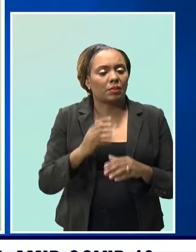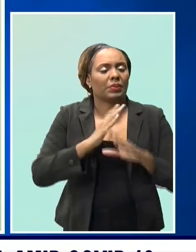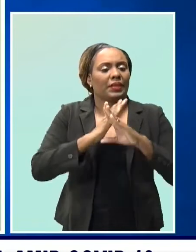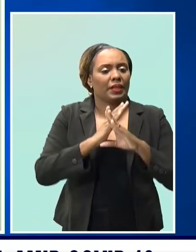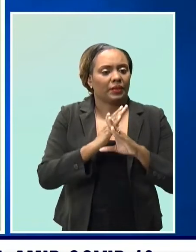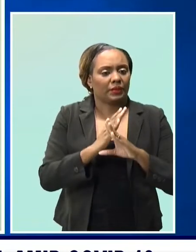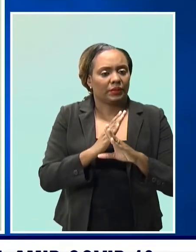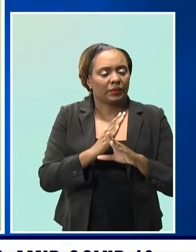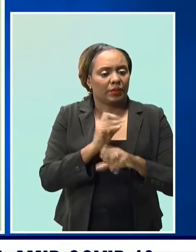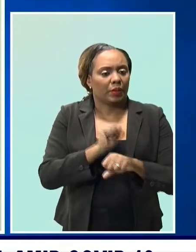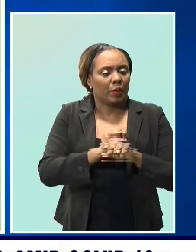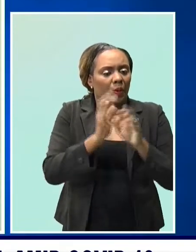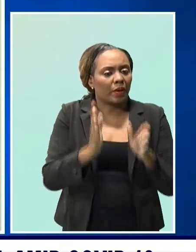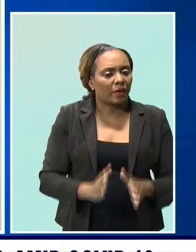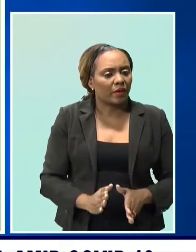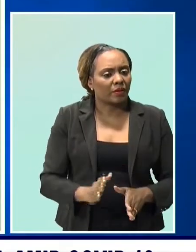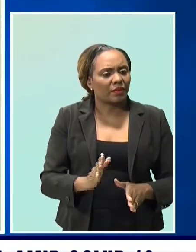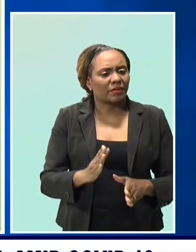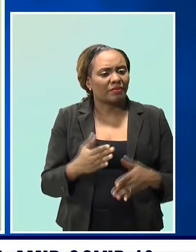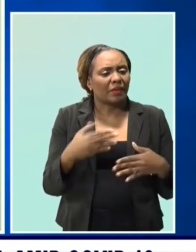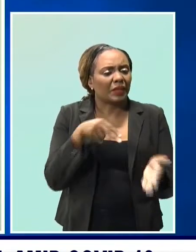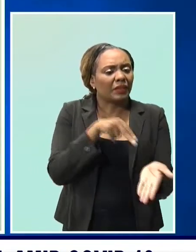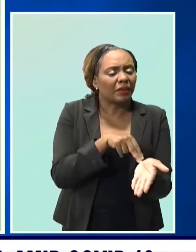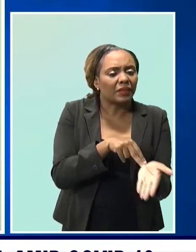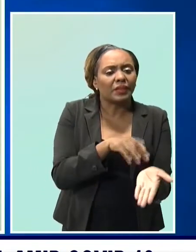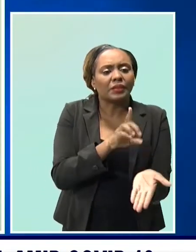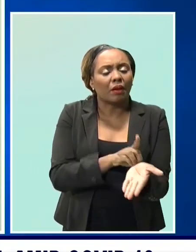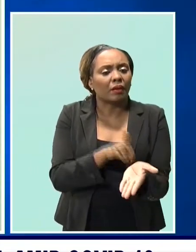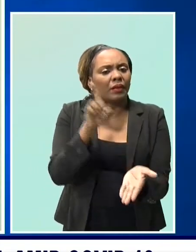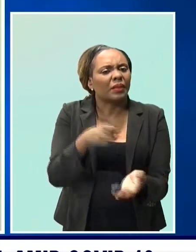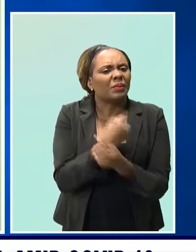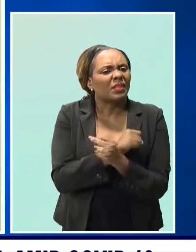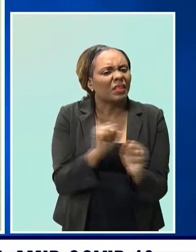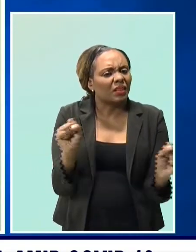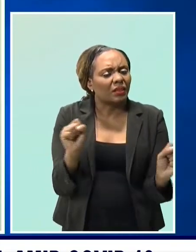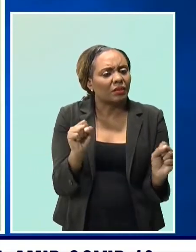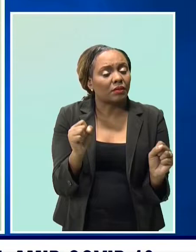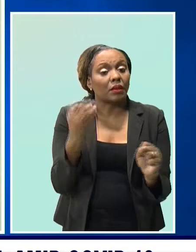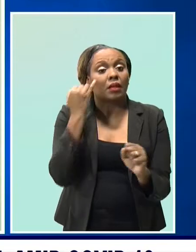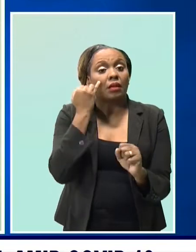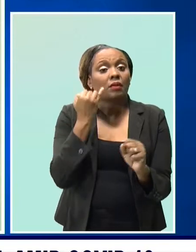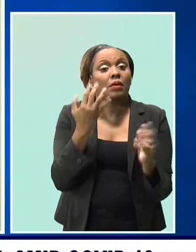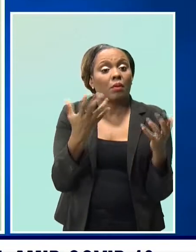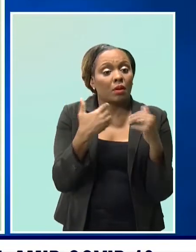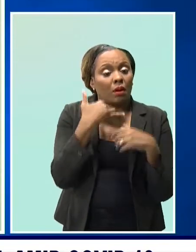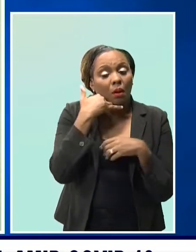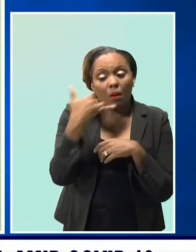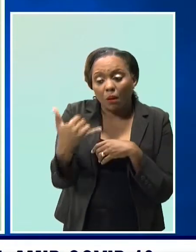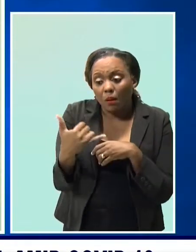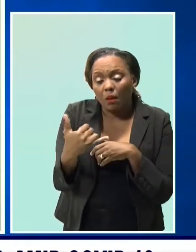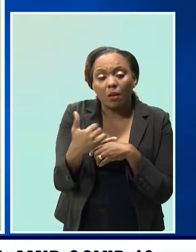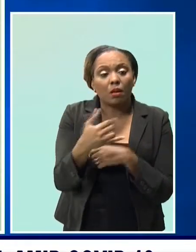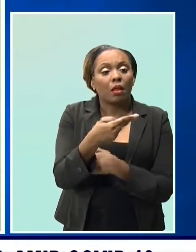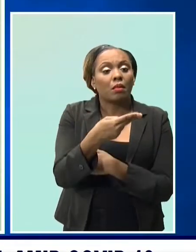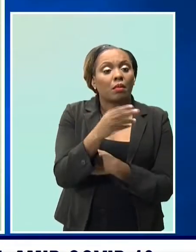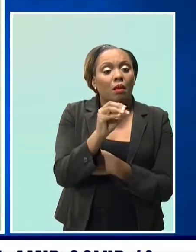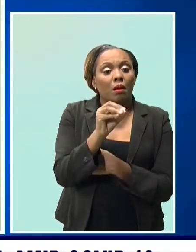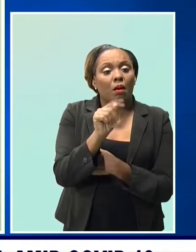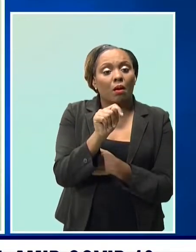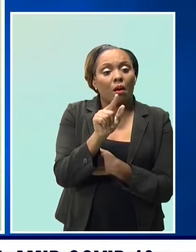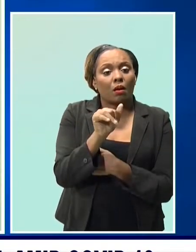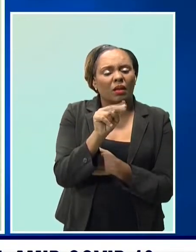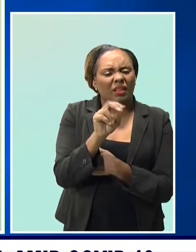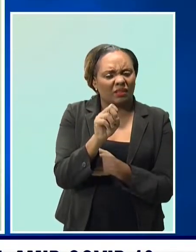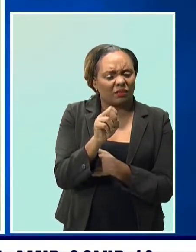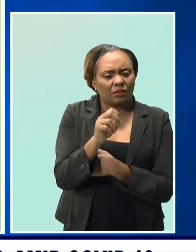people to be very mindful of the instructions in terms of calling the COVID hotline, calling your health care provider if you have respiratory